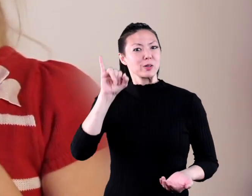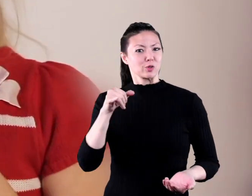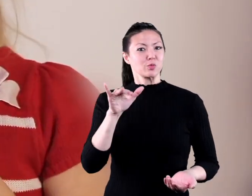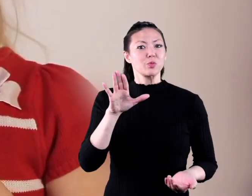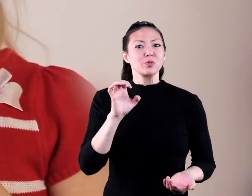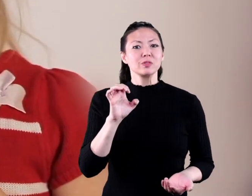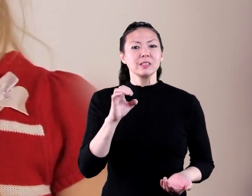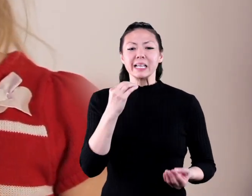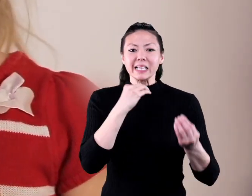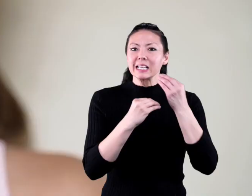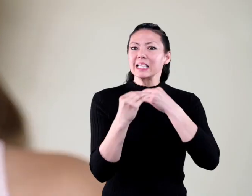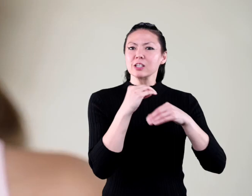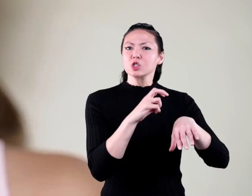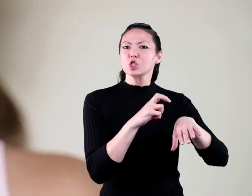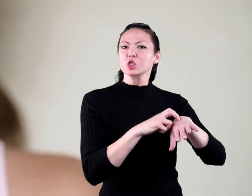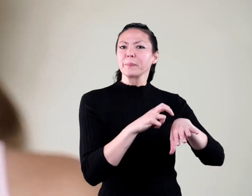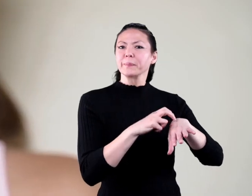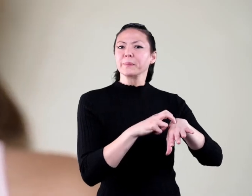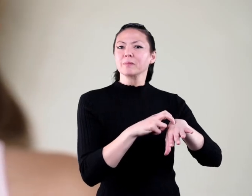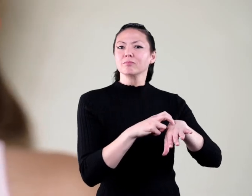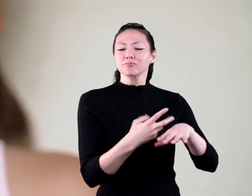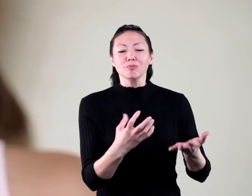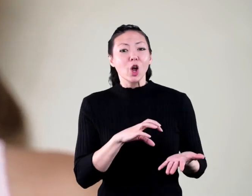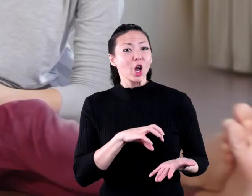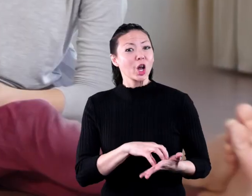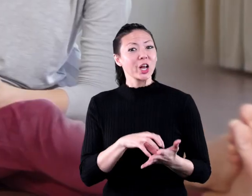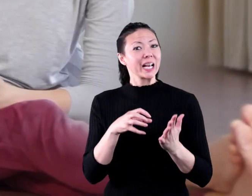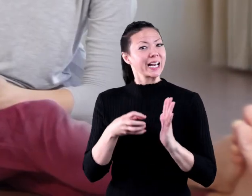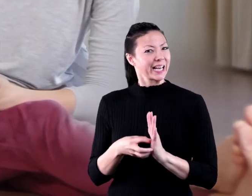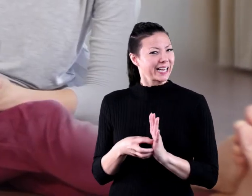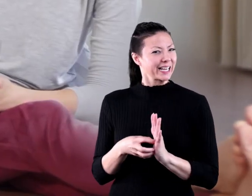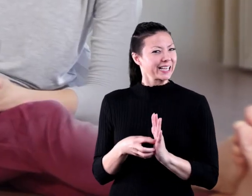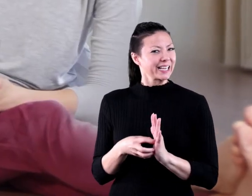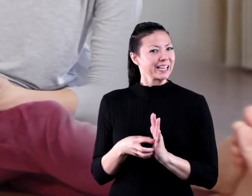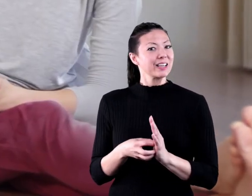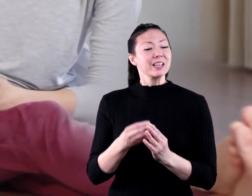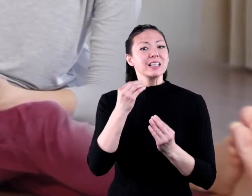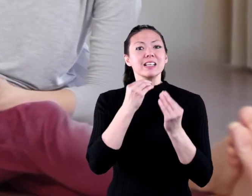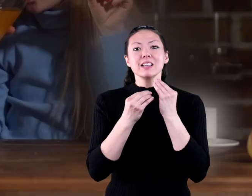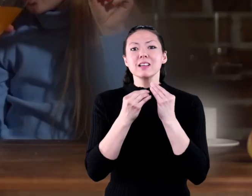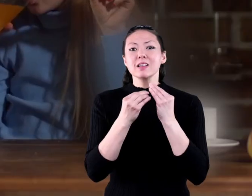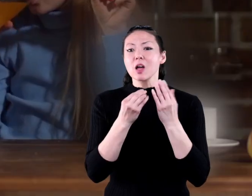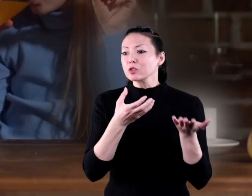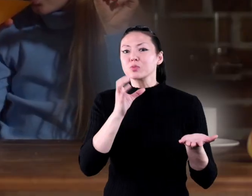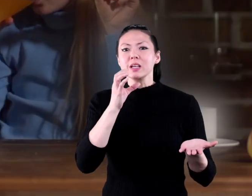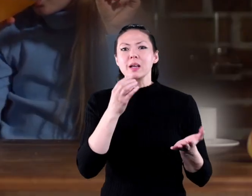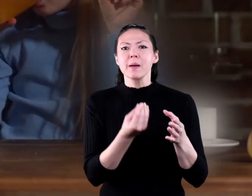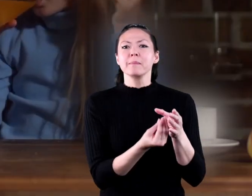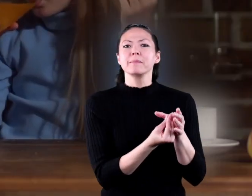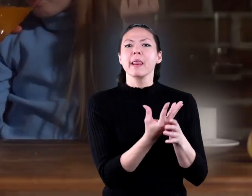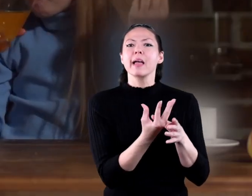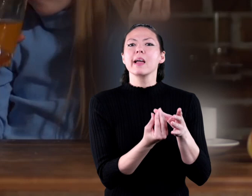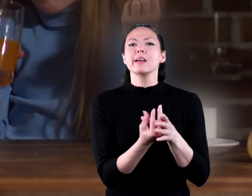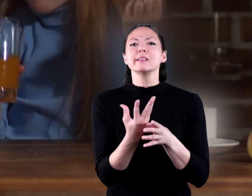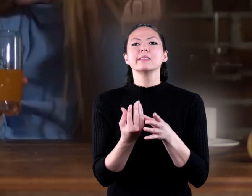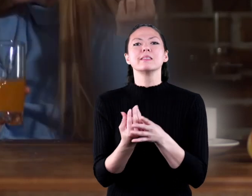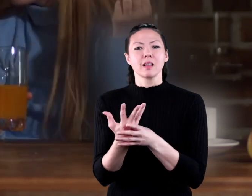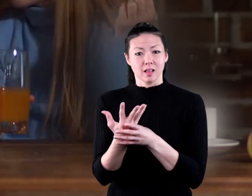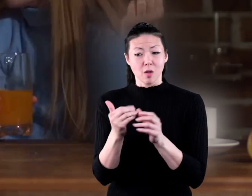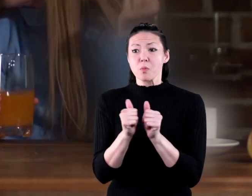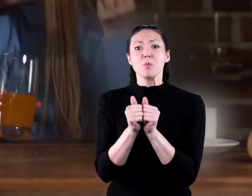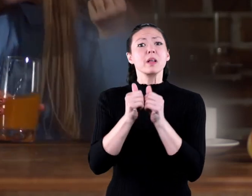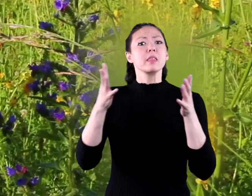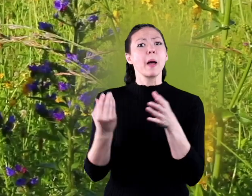juice, eat those chips, or have that cookie. You're eating or drinking plants.